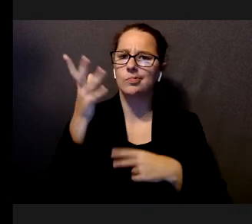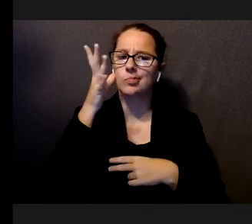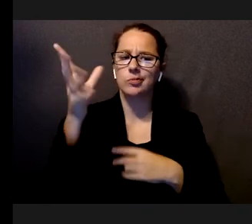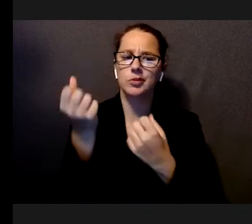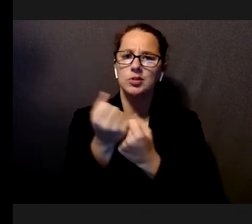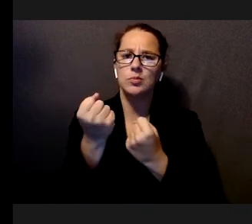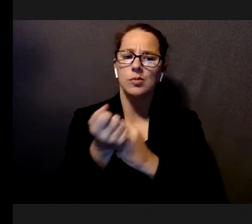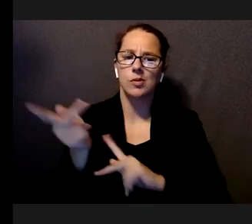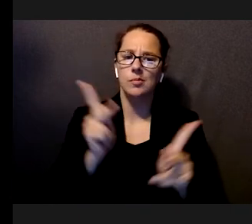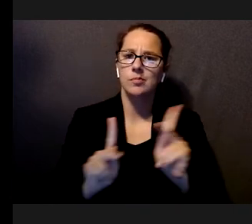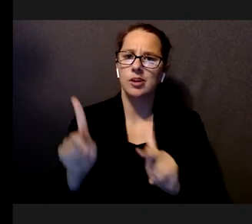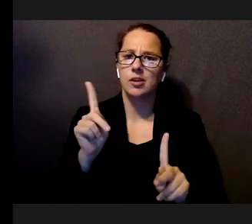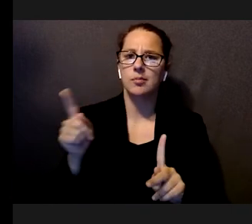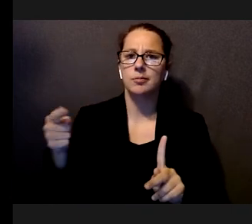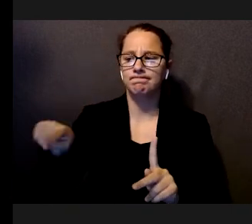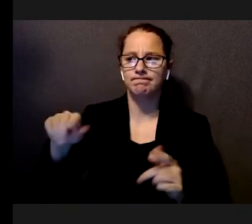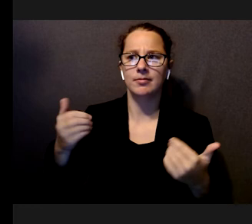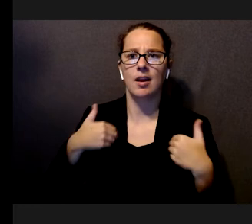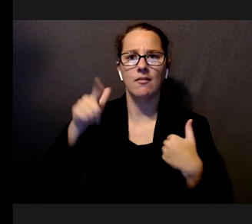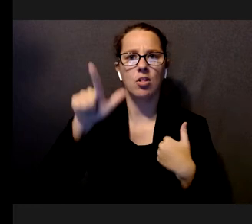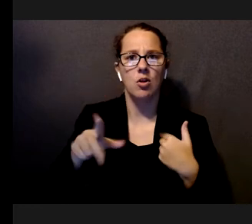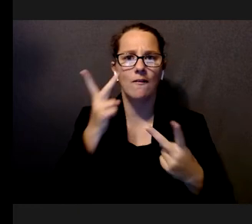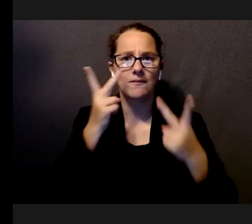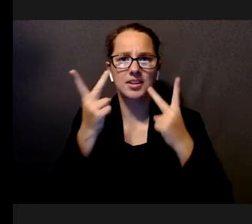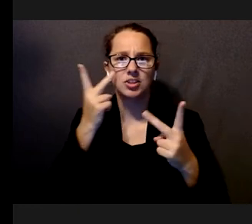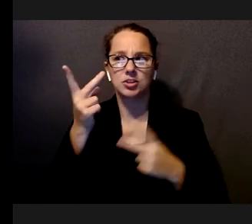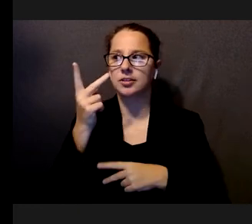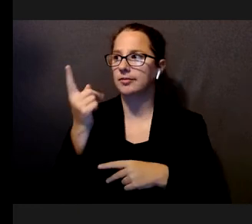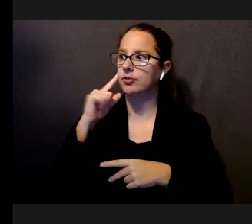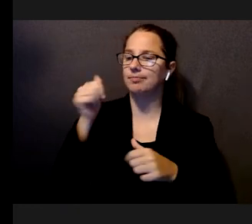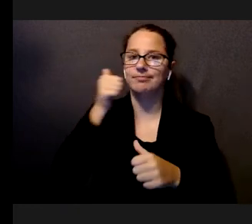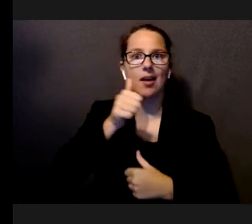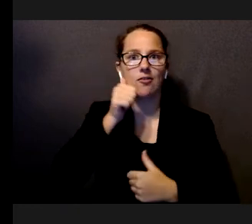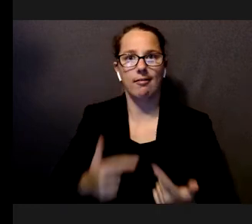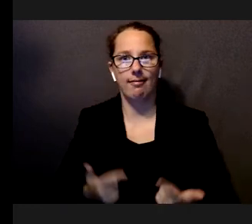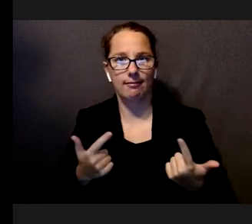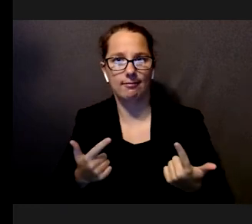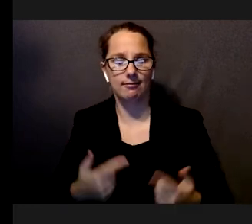will support people with low vision in daily tasks?